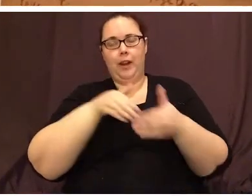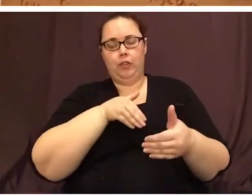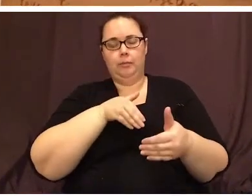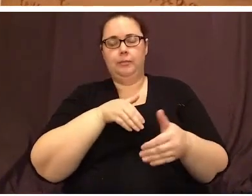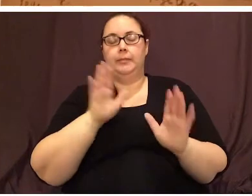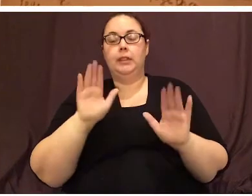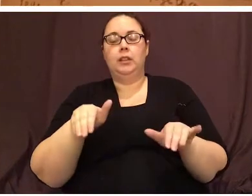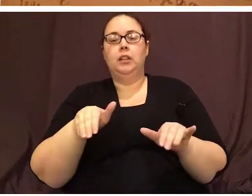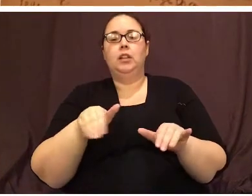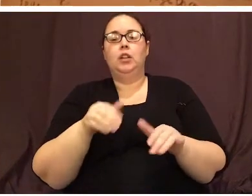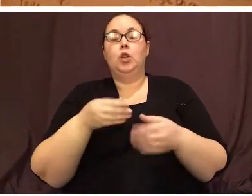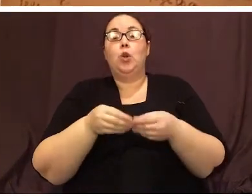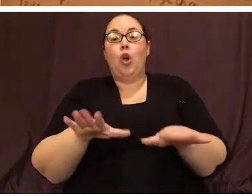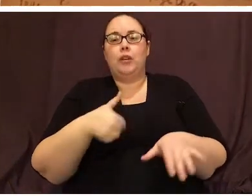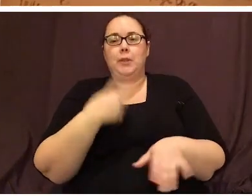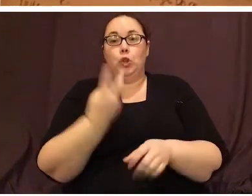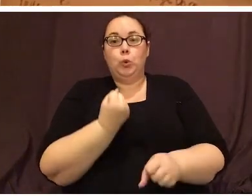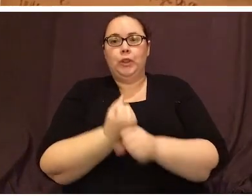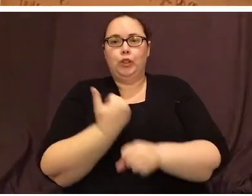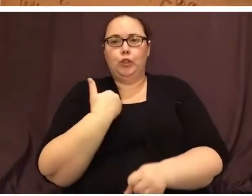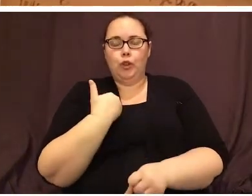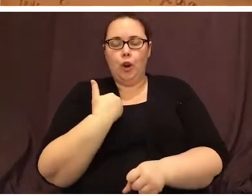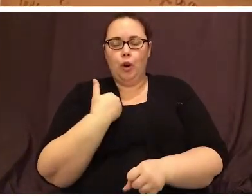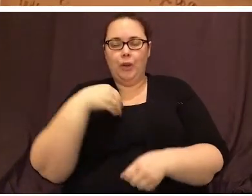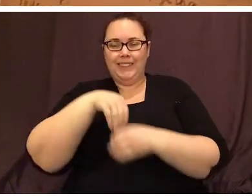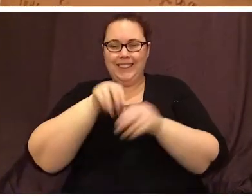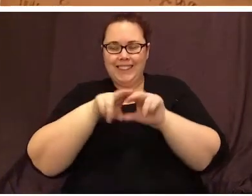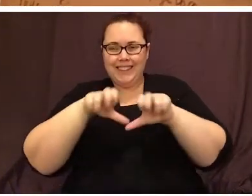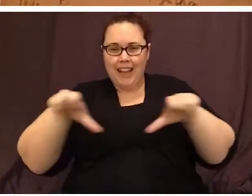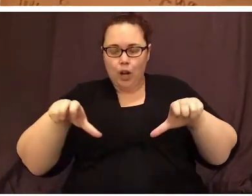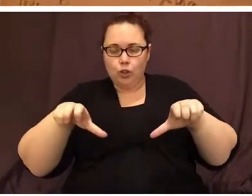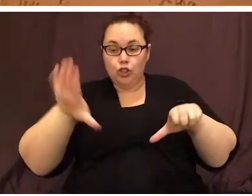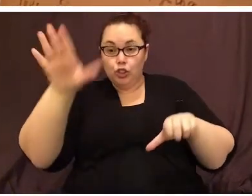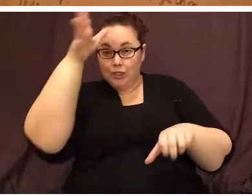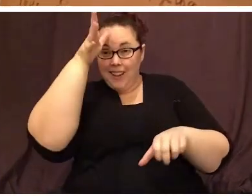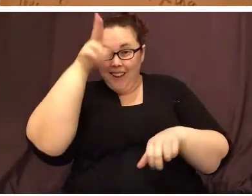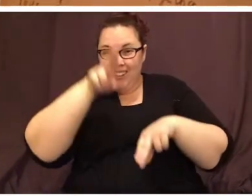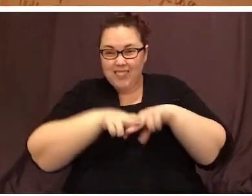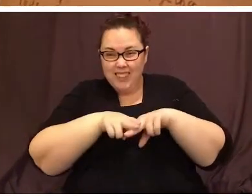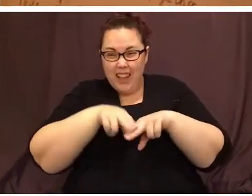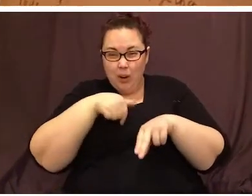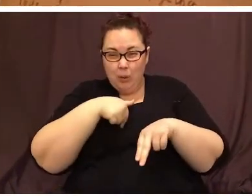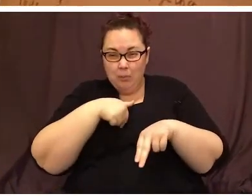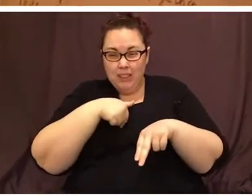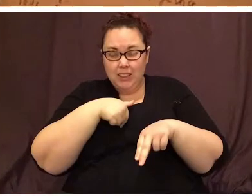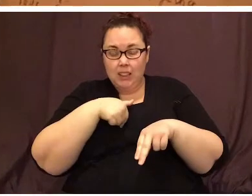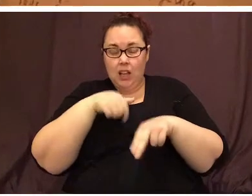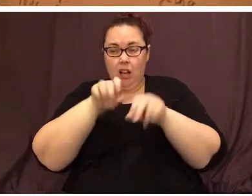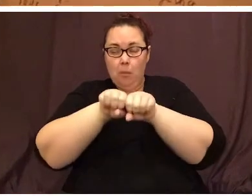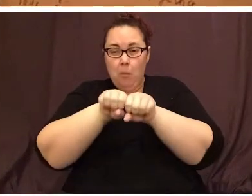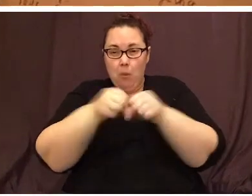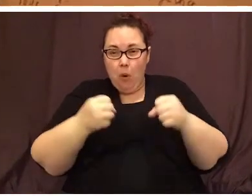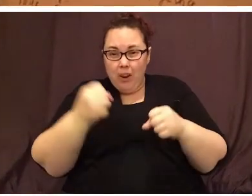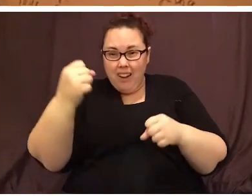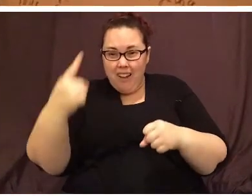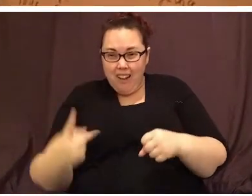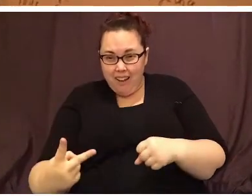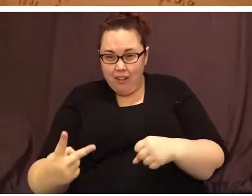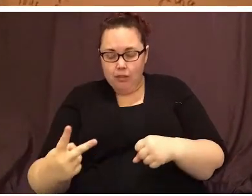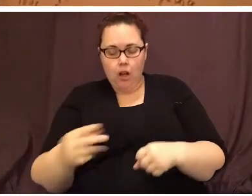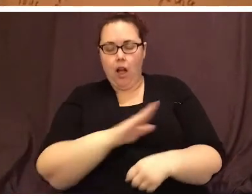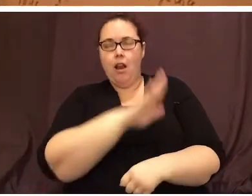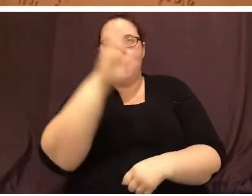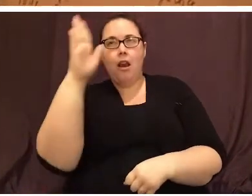years ago in the couch when your dad sat on me and broke me in half. I never would have survived had